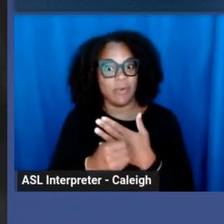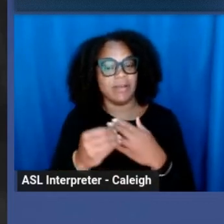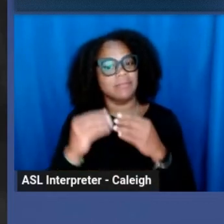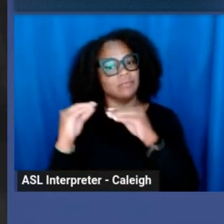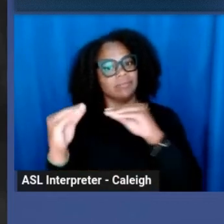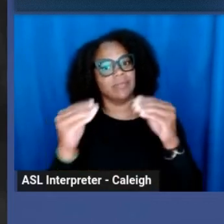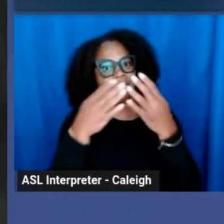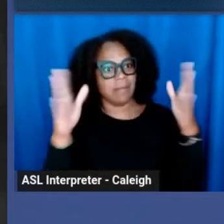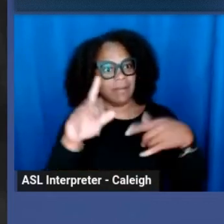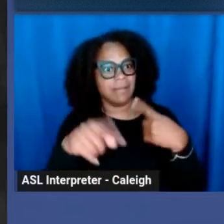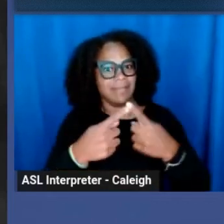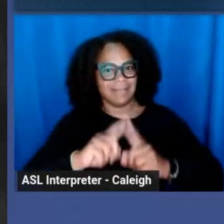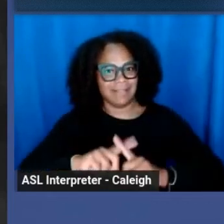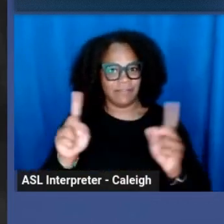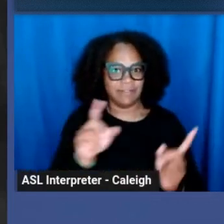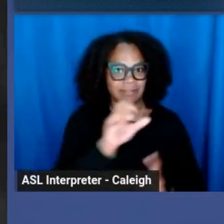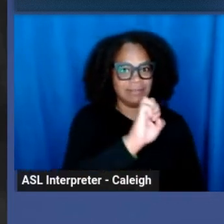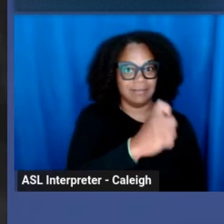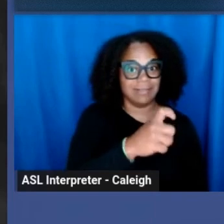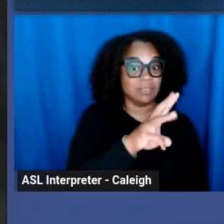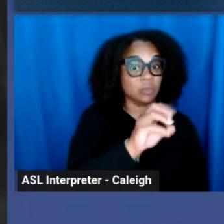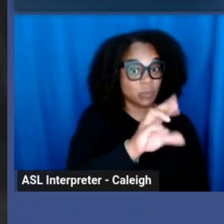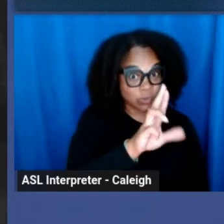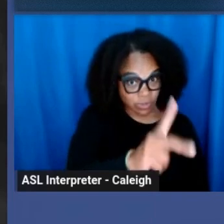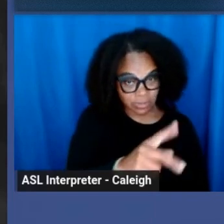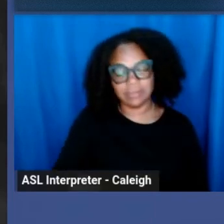difference between sex work and sex trafficking.